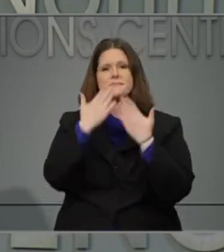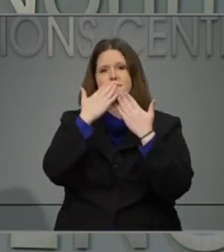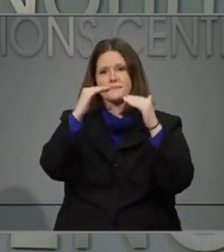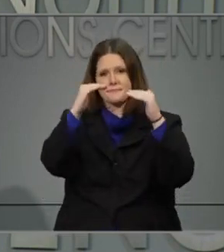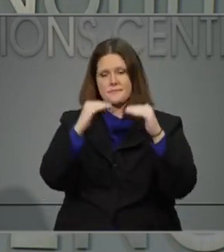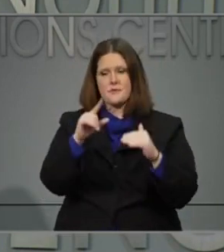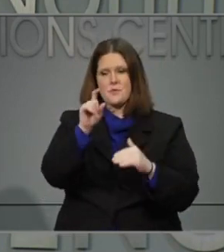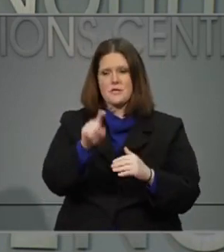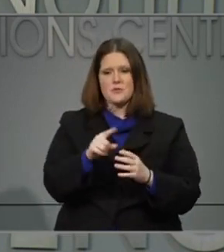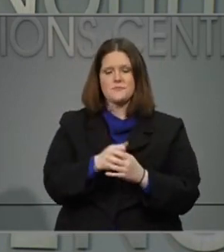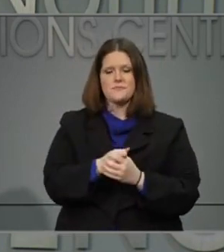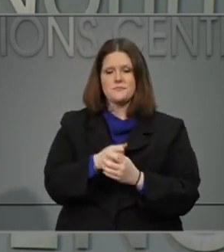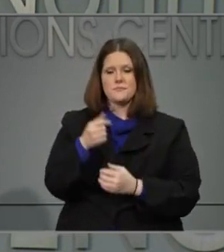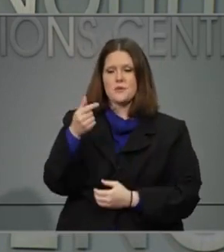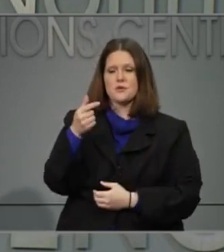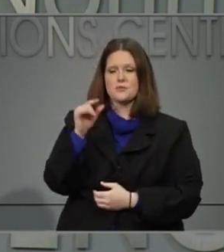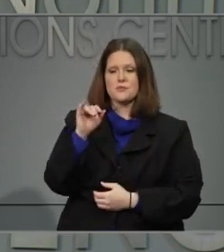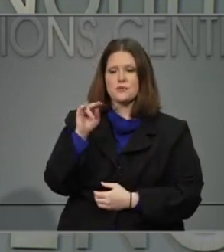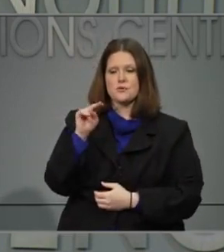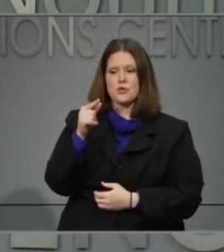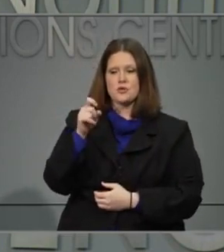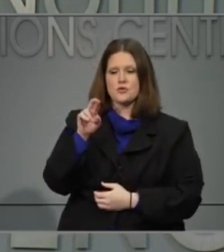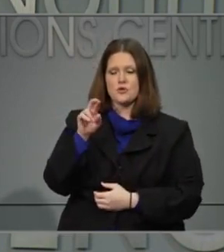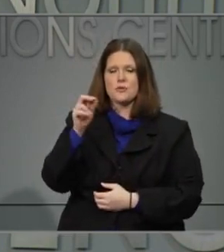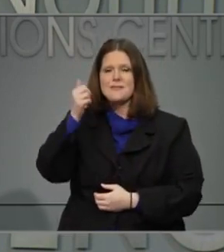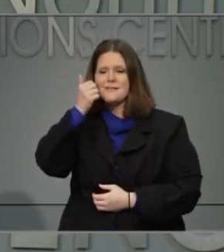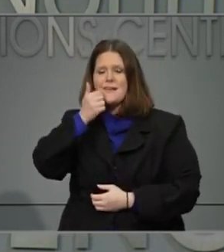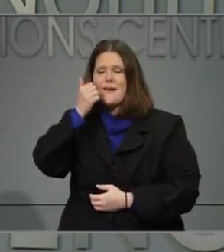Ginger Livingston, The Daily Reflector.